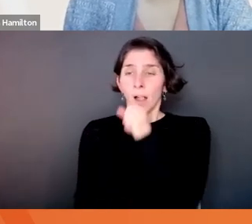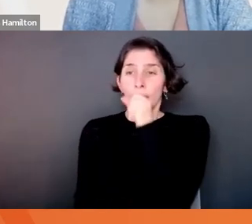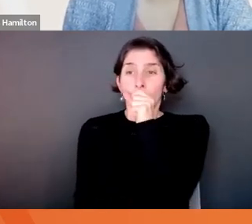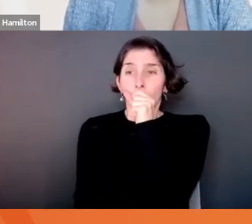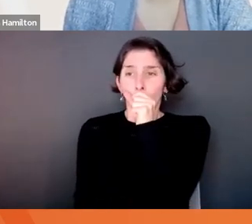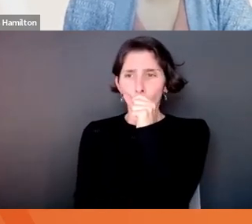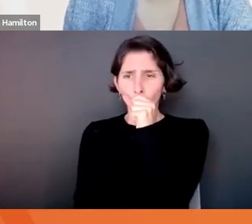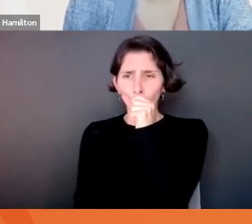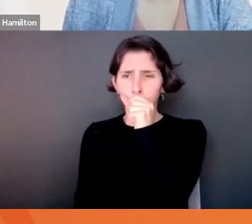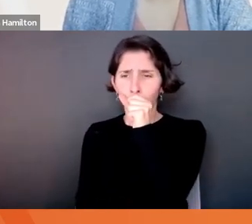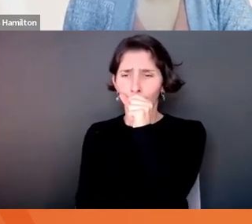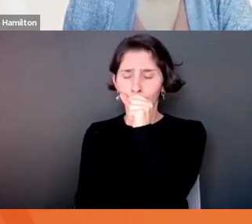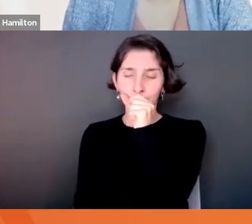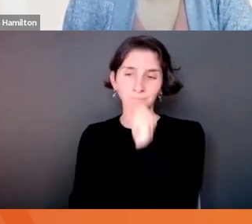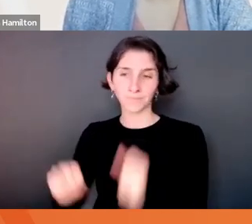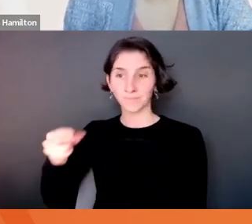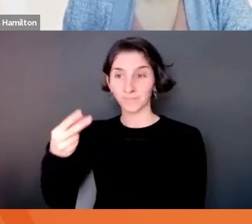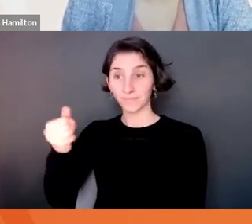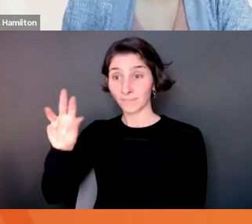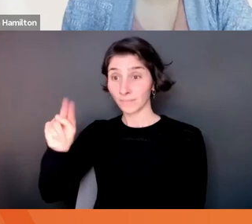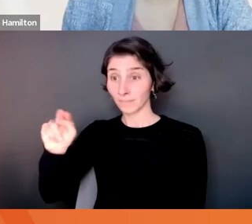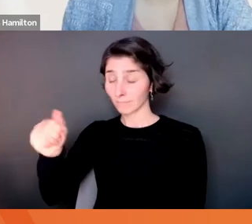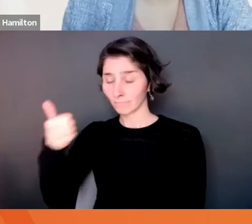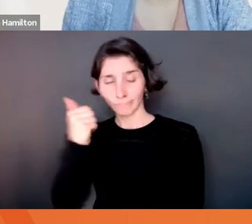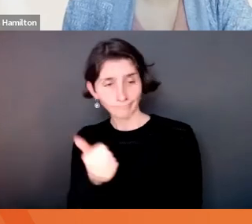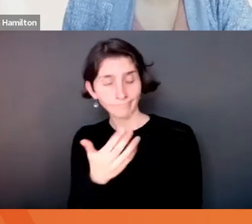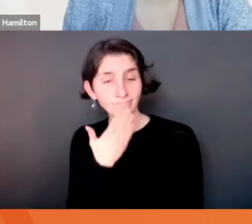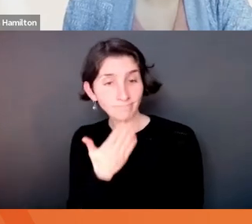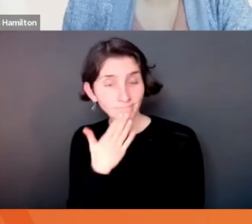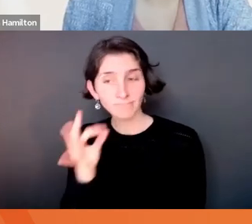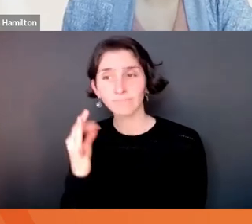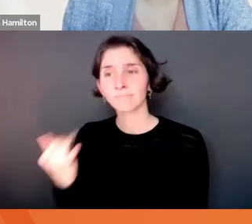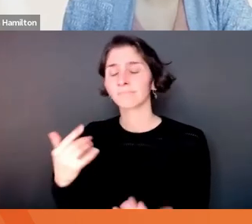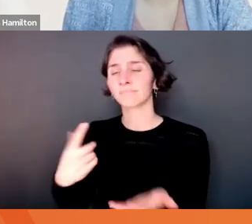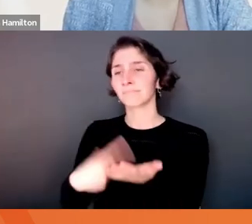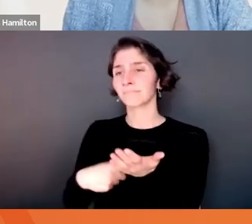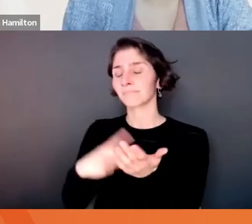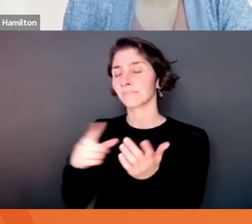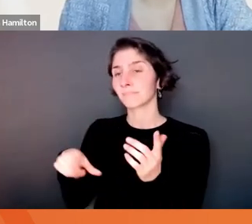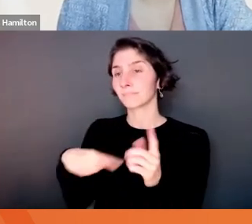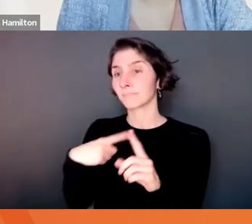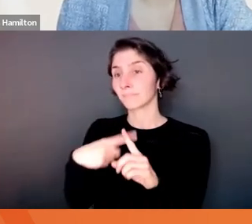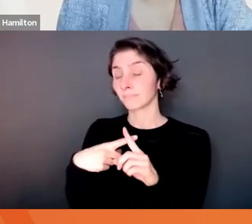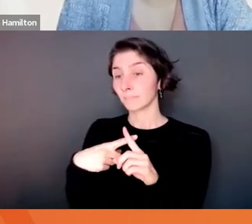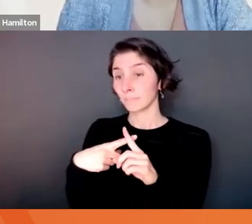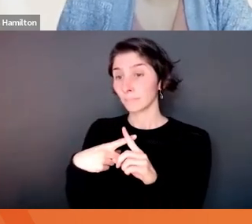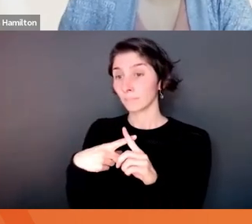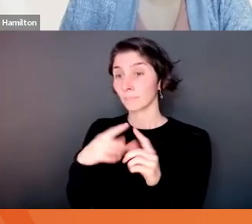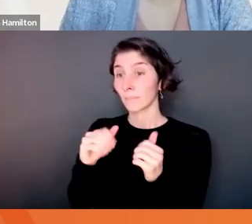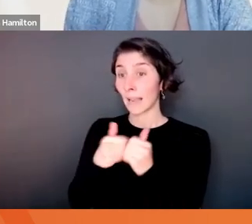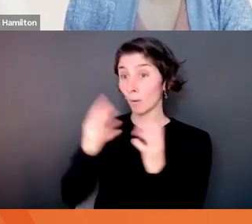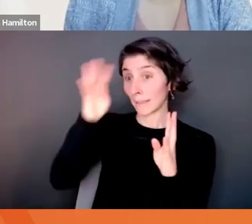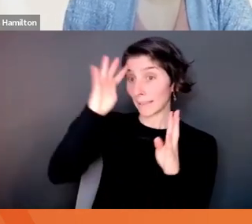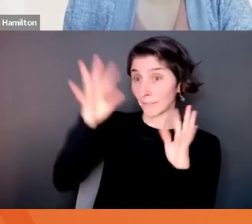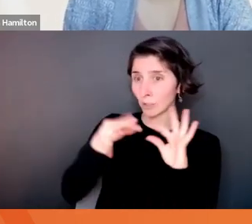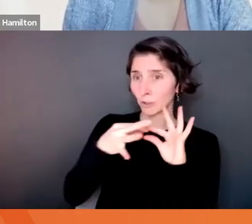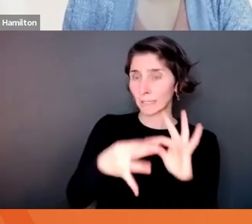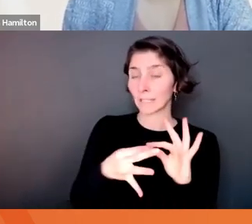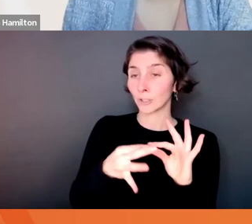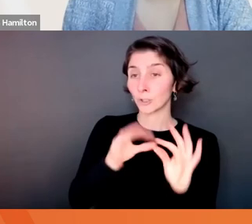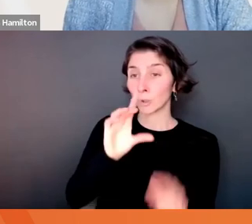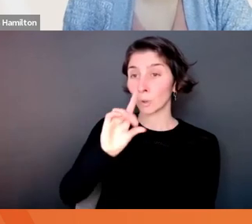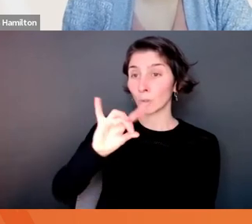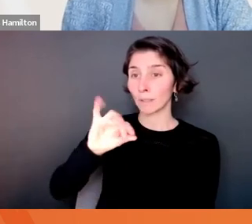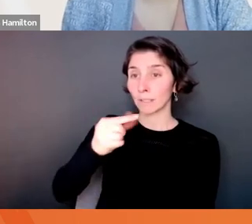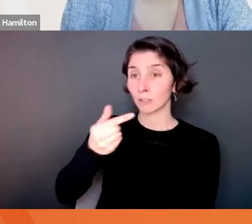Great. I'm wondering if you could speak a little on how innovation plays a role in digital media. I know you talked about this